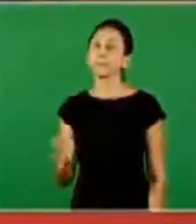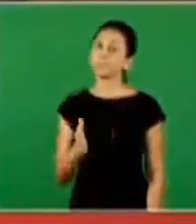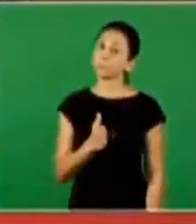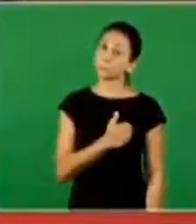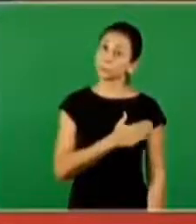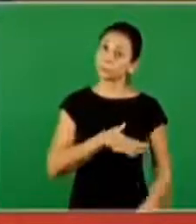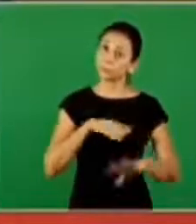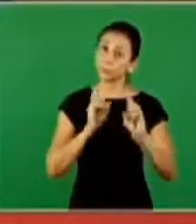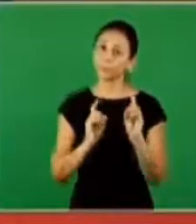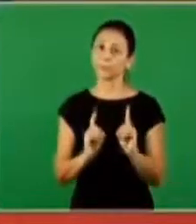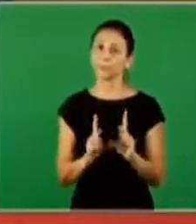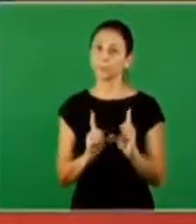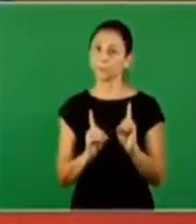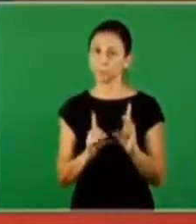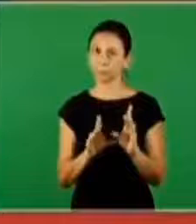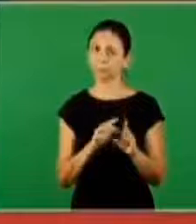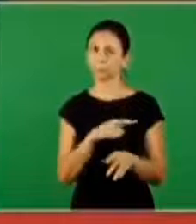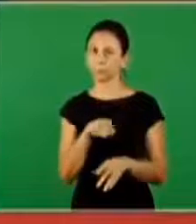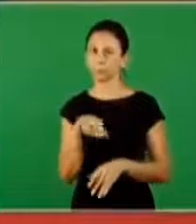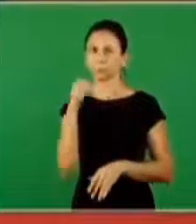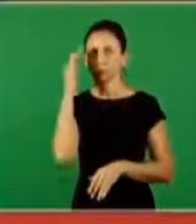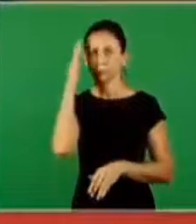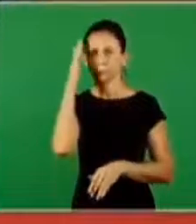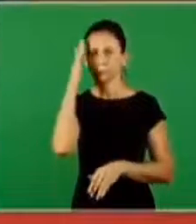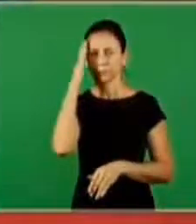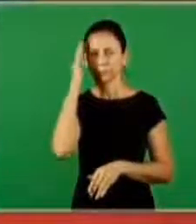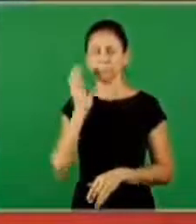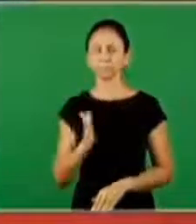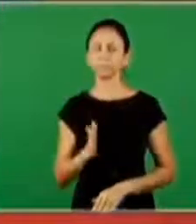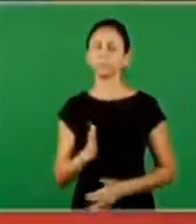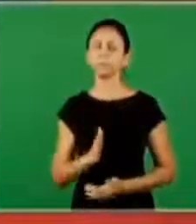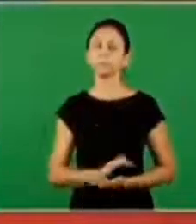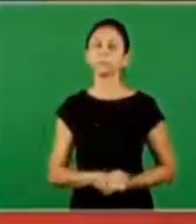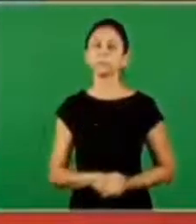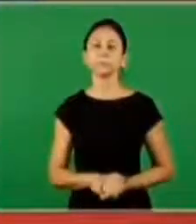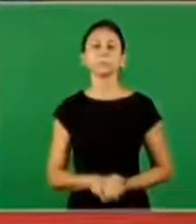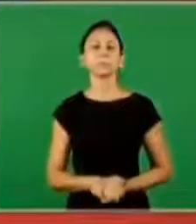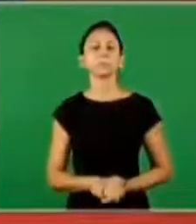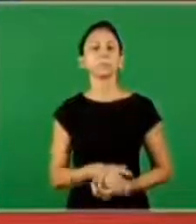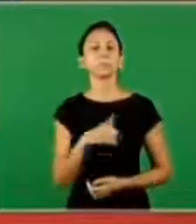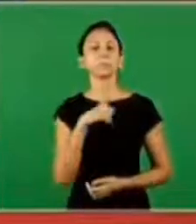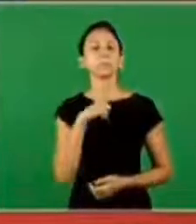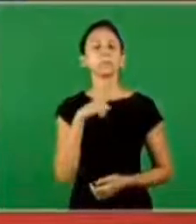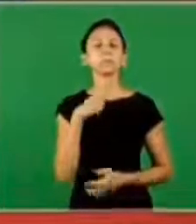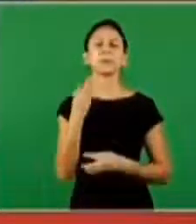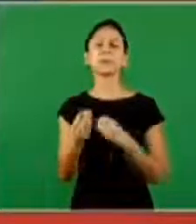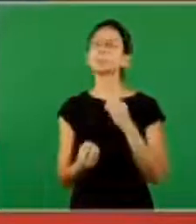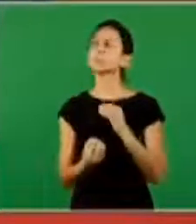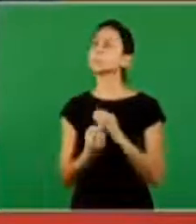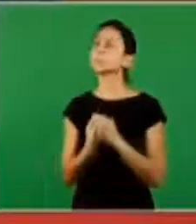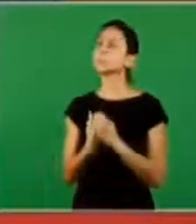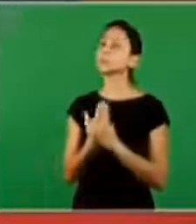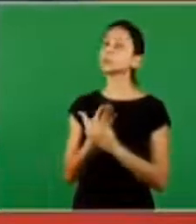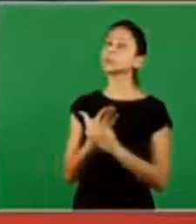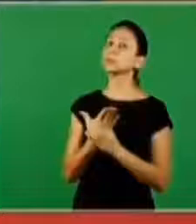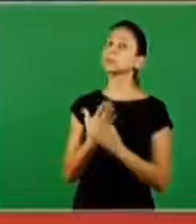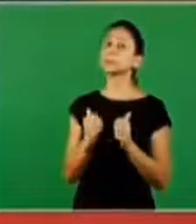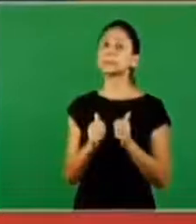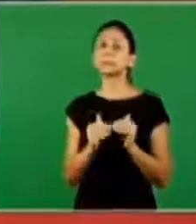Very well. So, this doctrine, that you already know what it is, it has an origin.